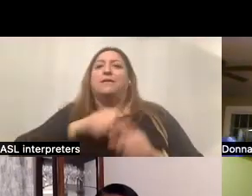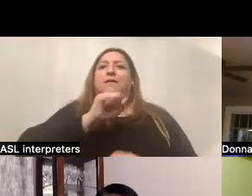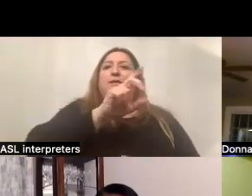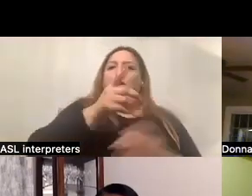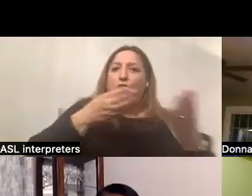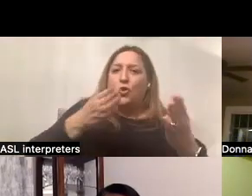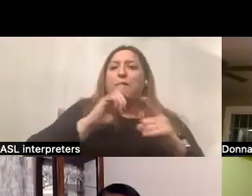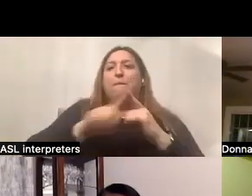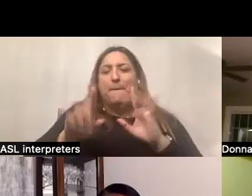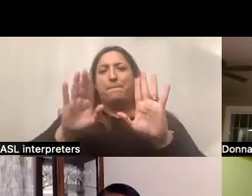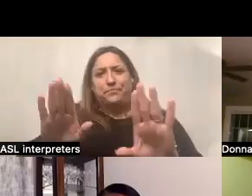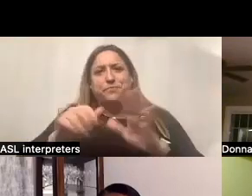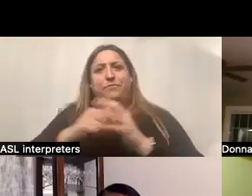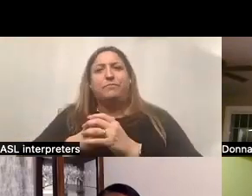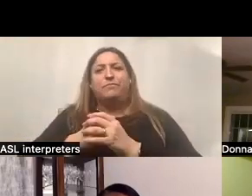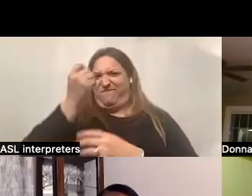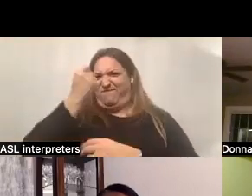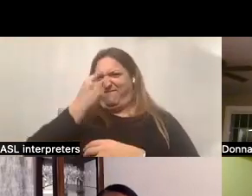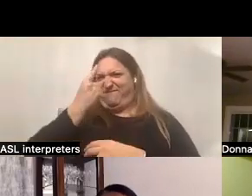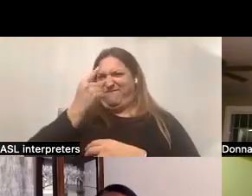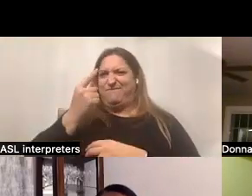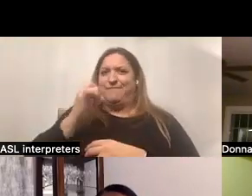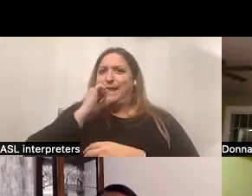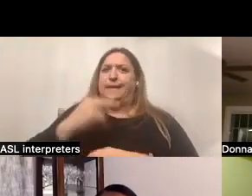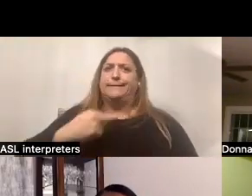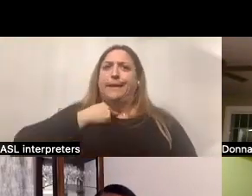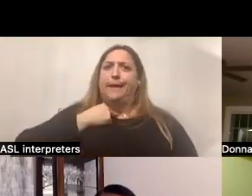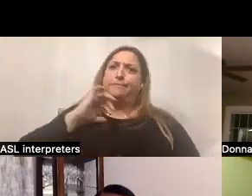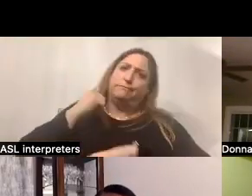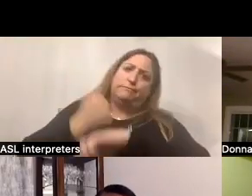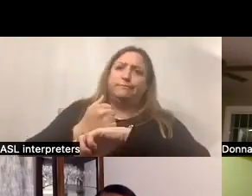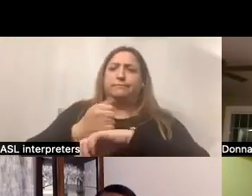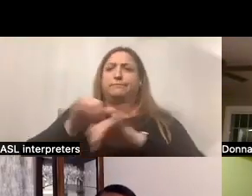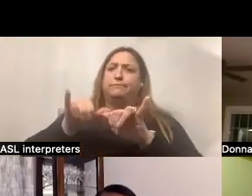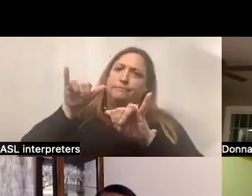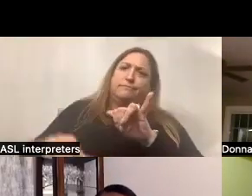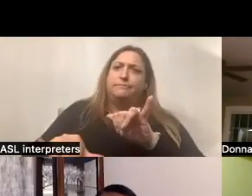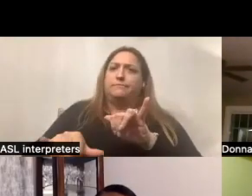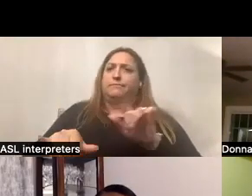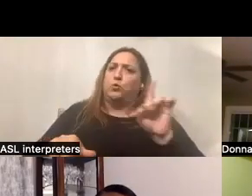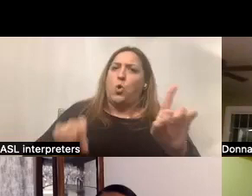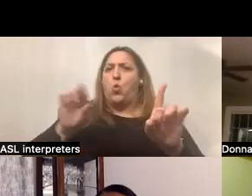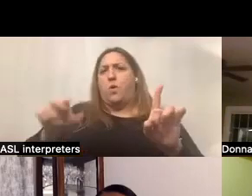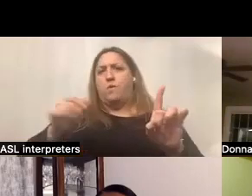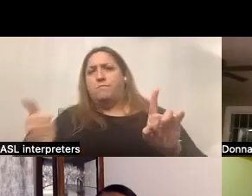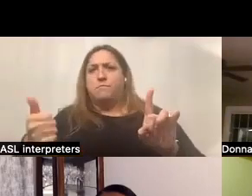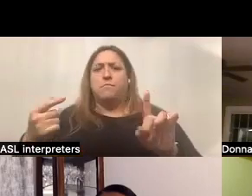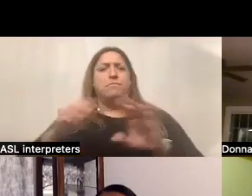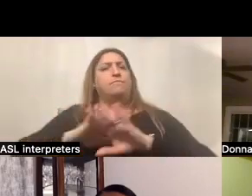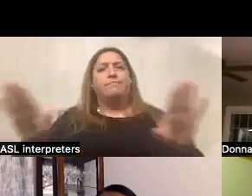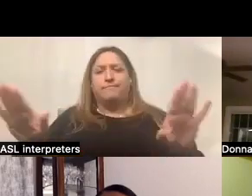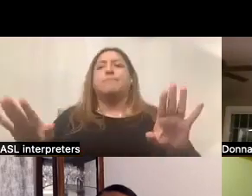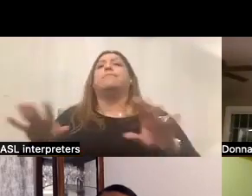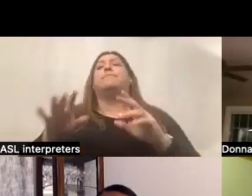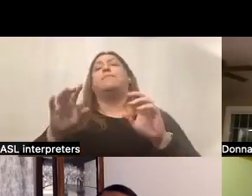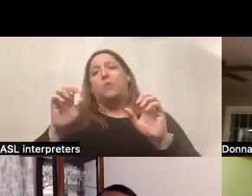But just, just to point out that you don't get locked into one or the other. And as I mentioned, you have the